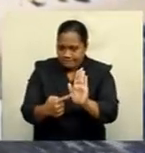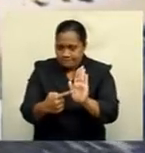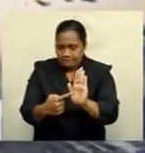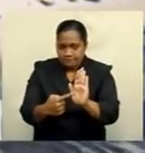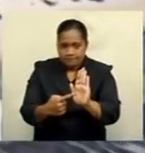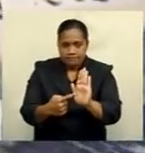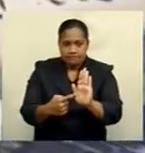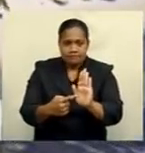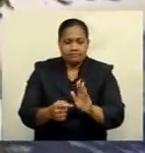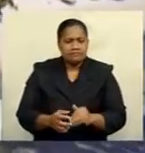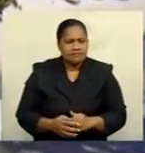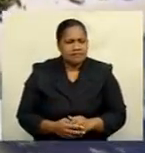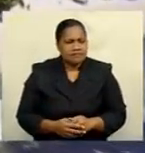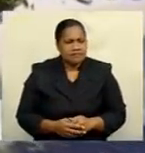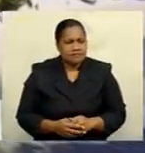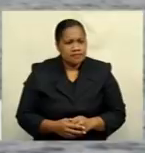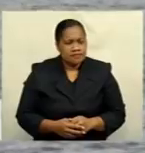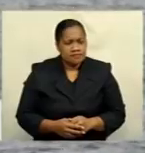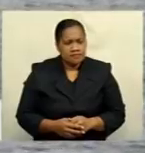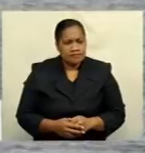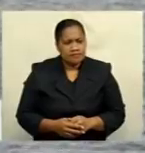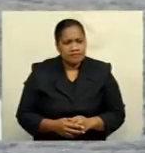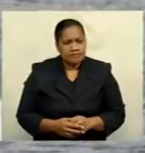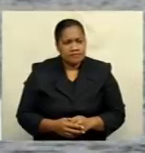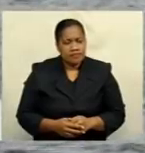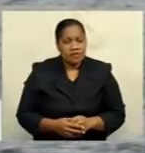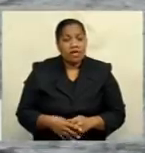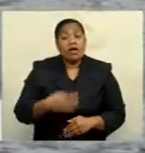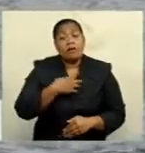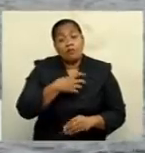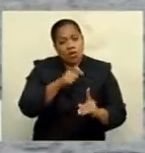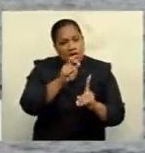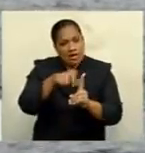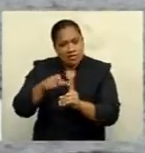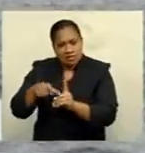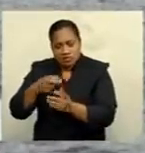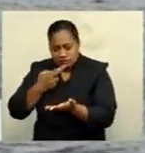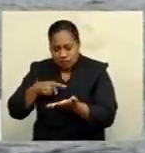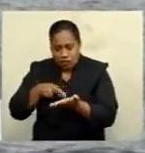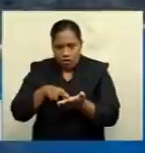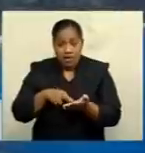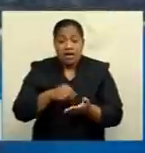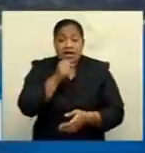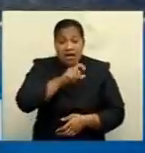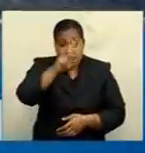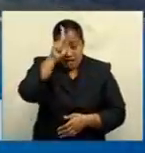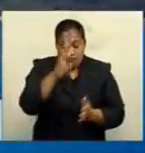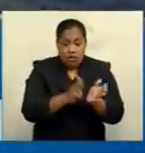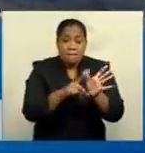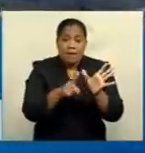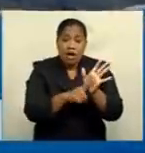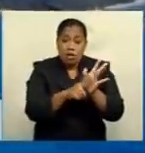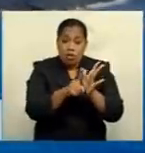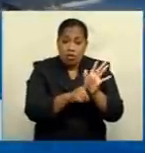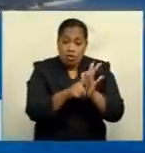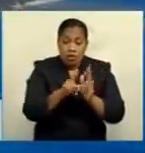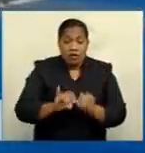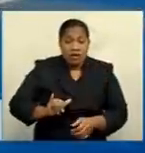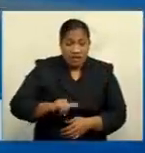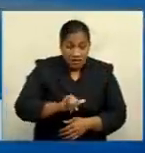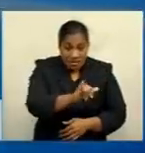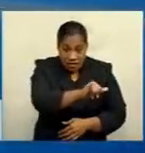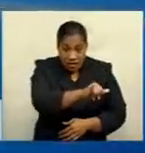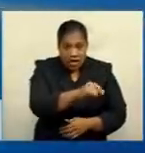legal notices that have been published there. With more cases recorded in Kandawu, Malolo and Yasawa, village authorities have been